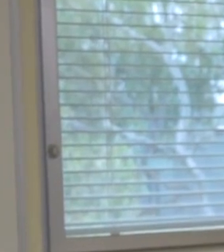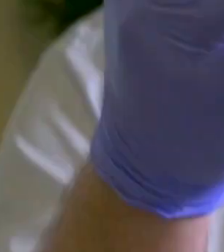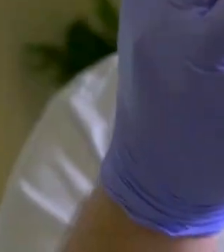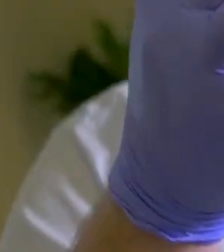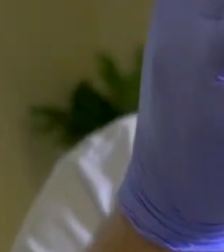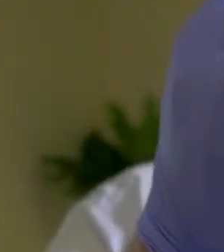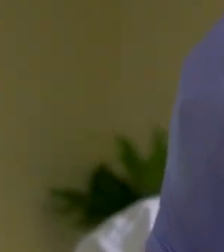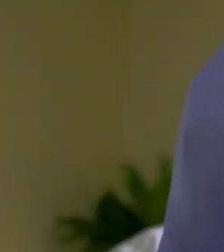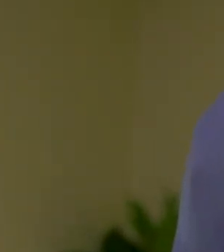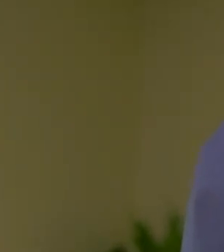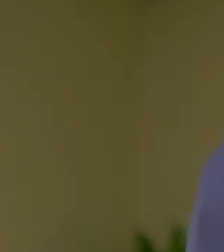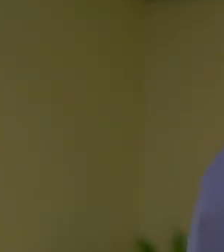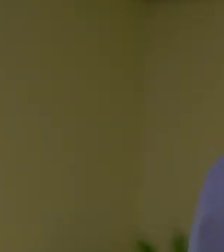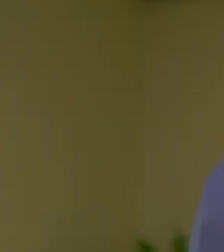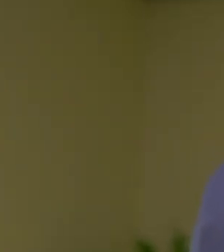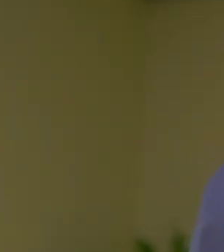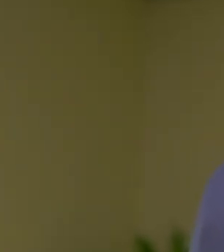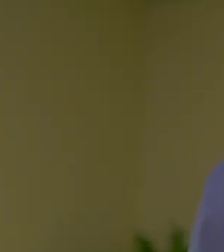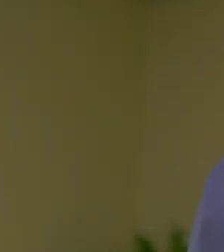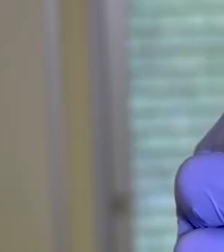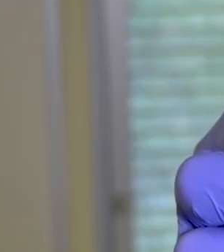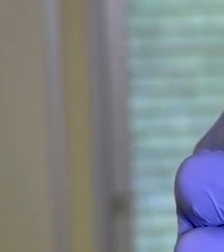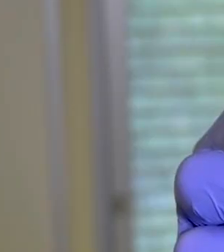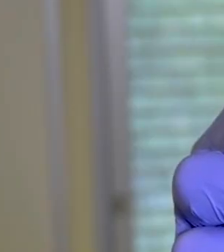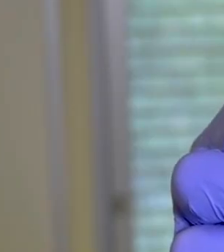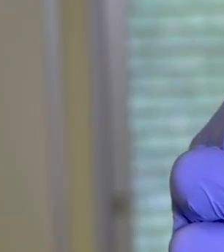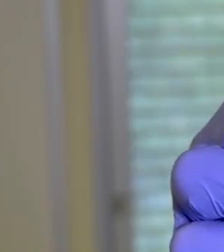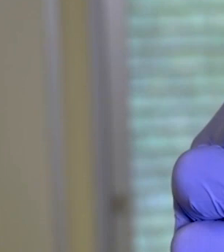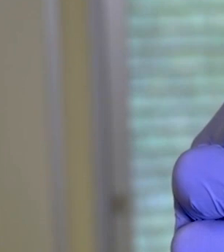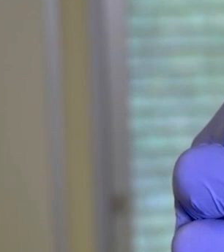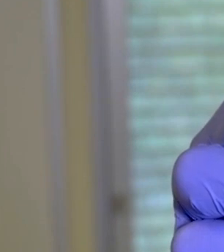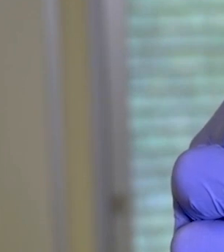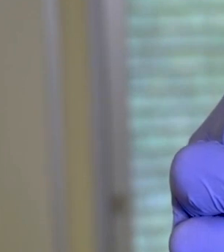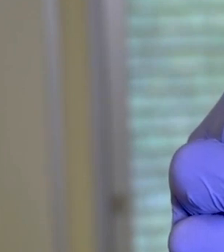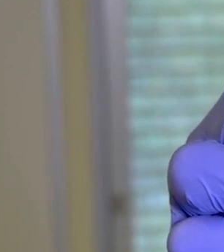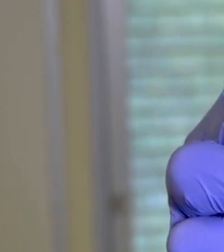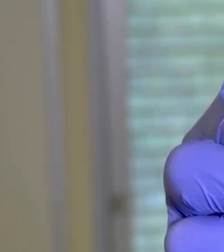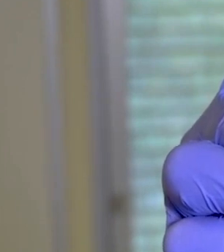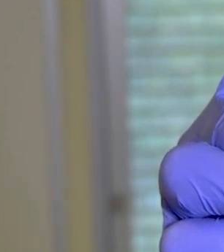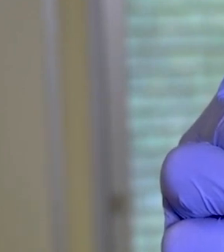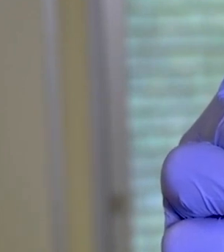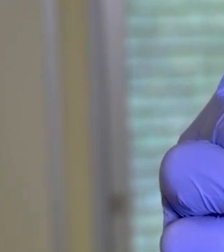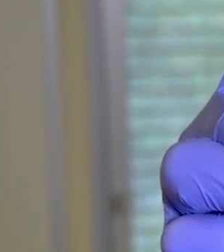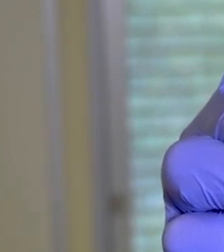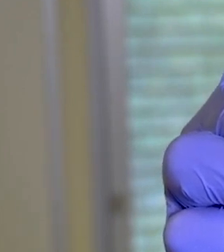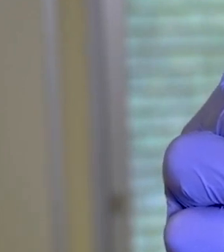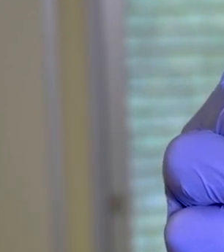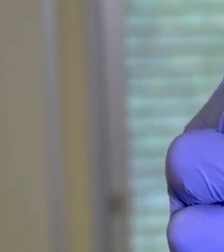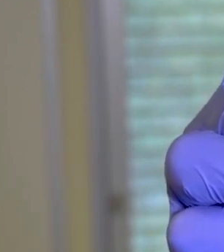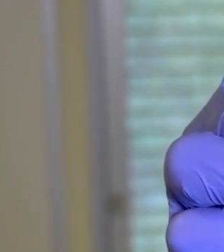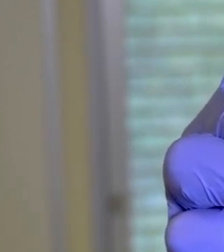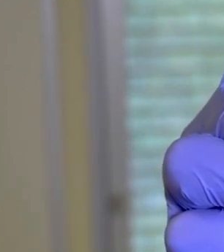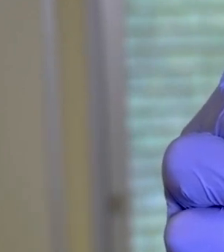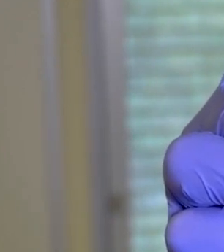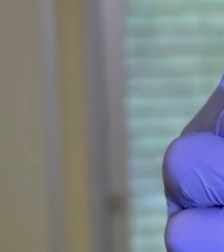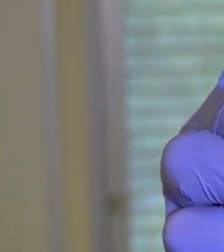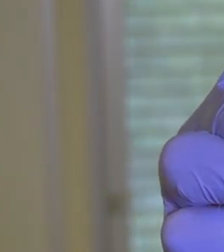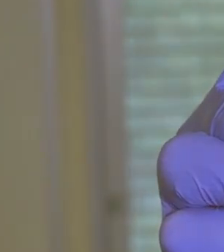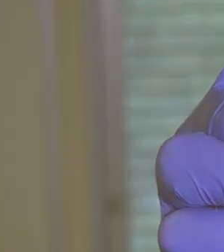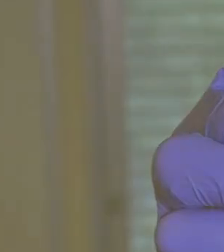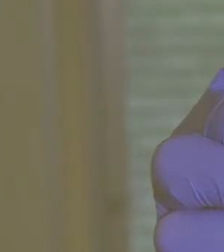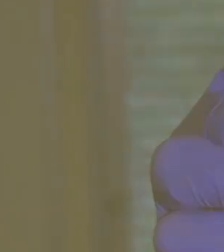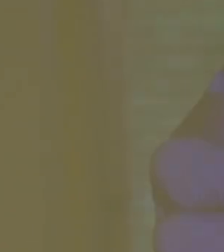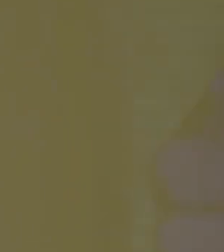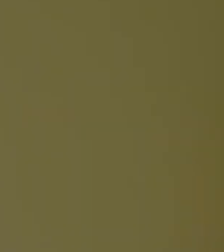These were not retractable. And unfortunately, a few times I did stick myself in the finger. It was very